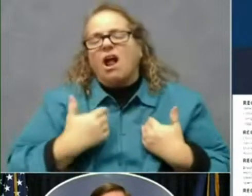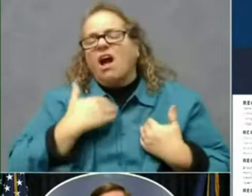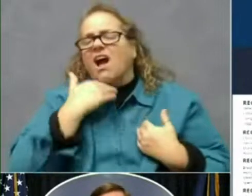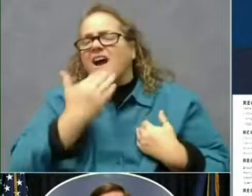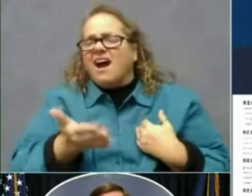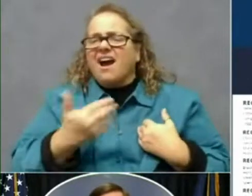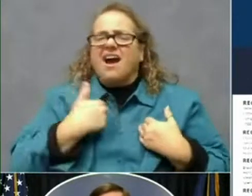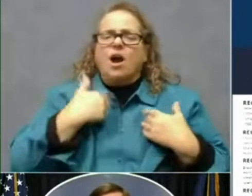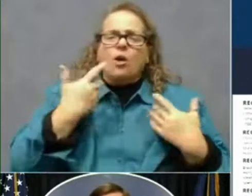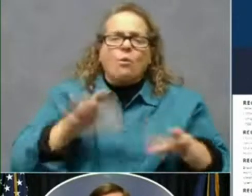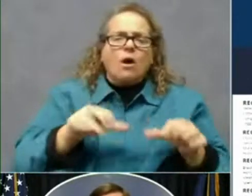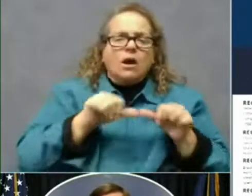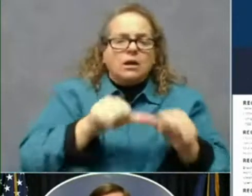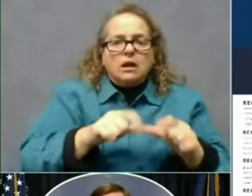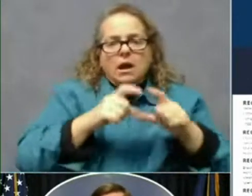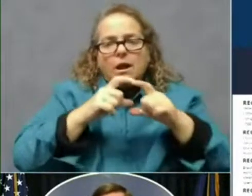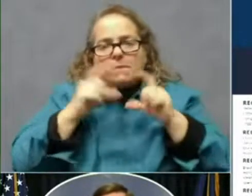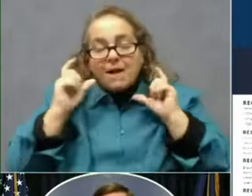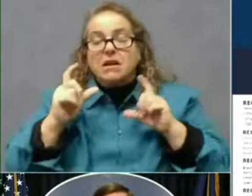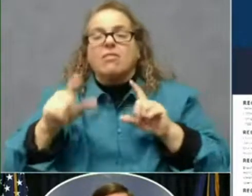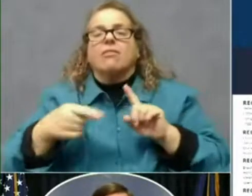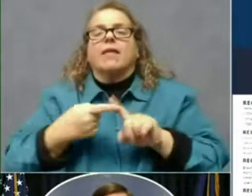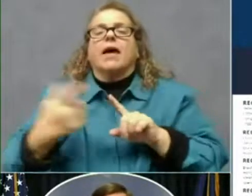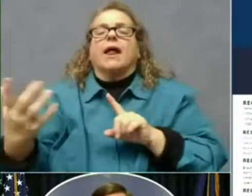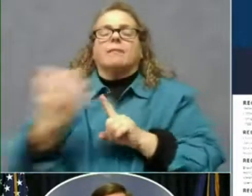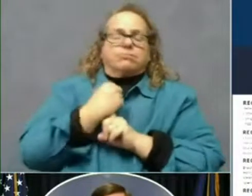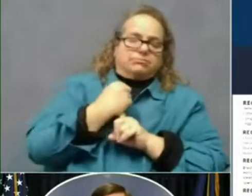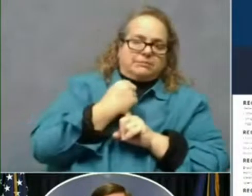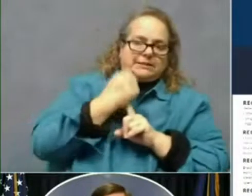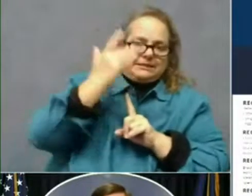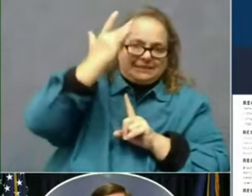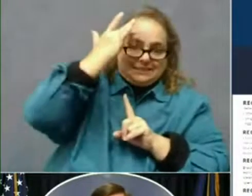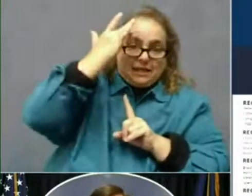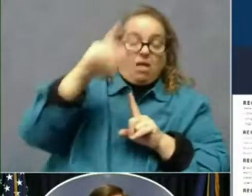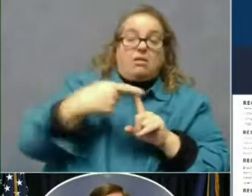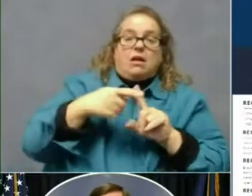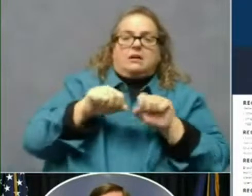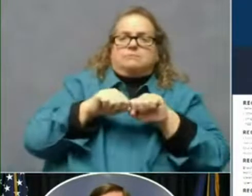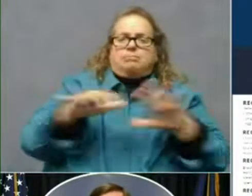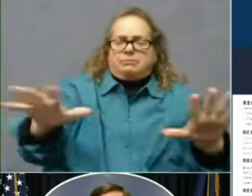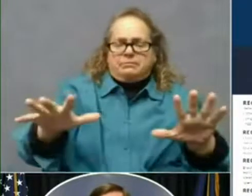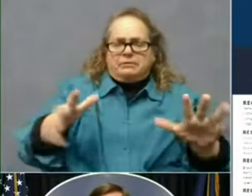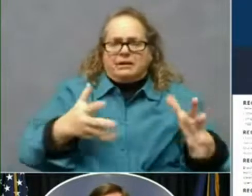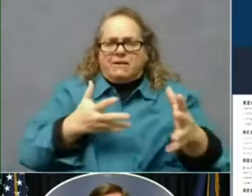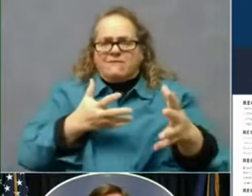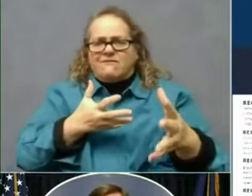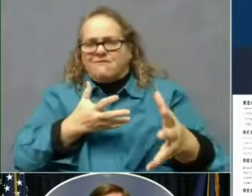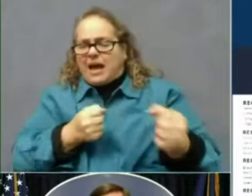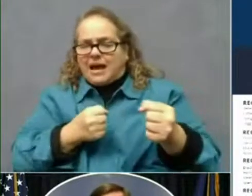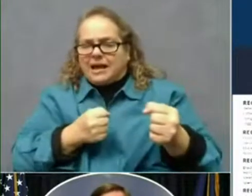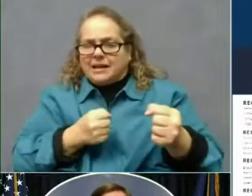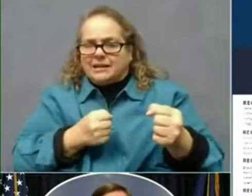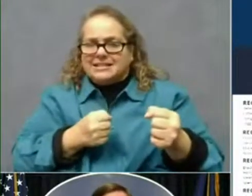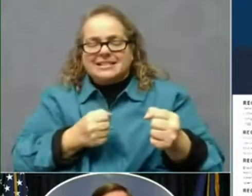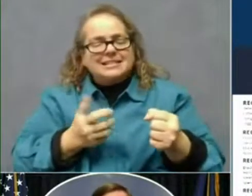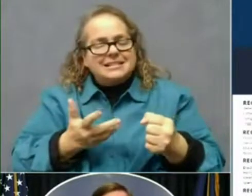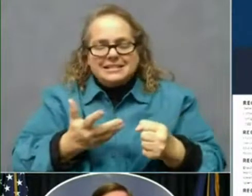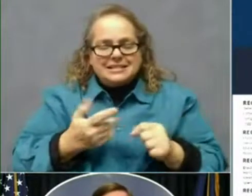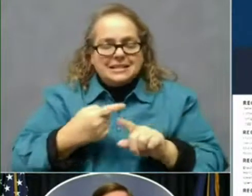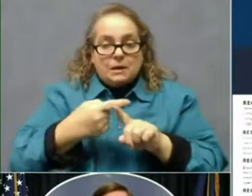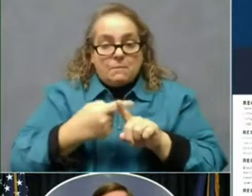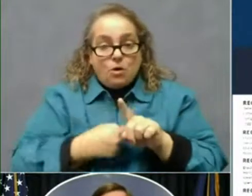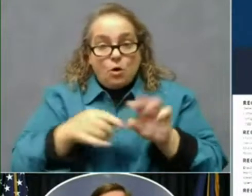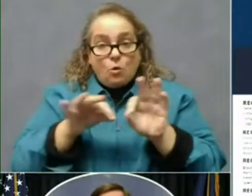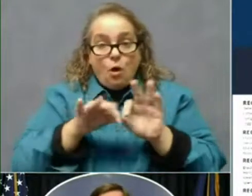then it springs into action and can spread so fast so fast that that months worth of work can be